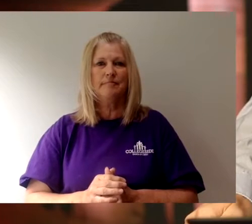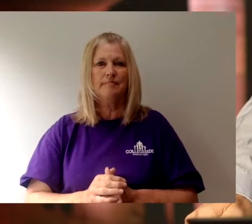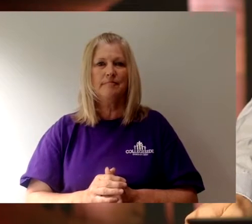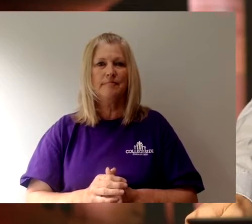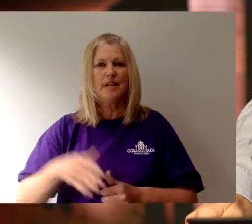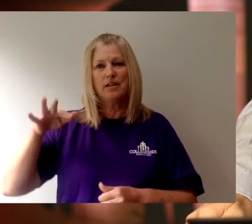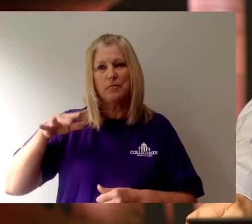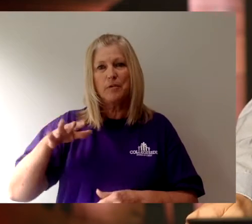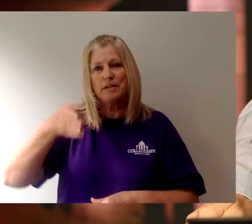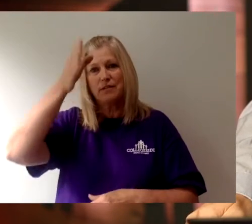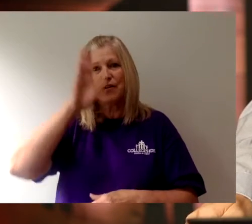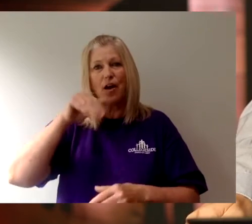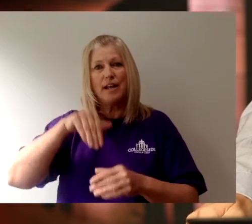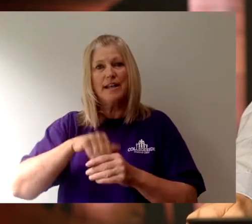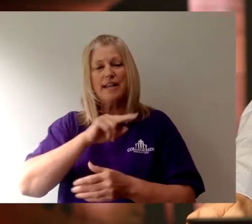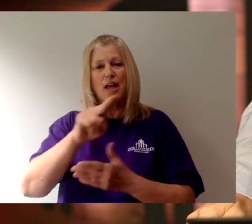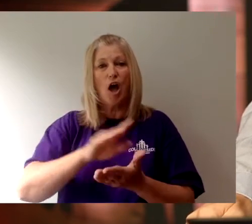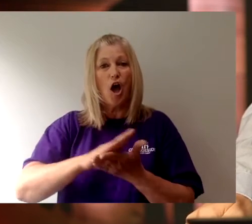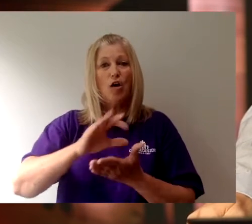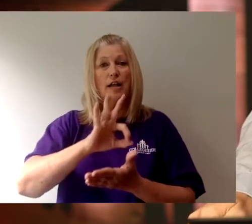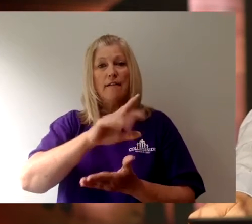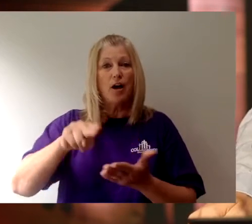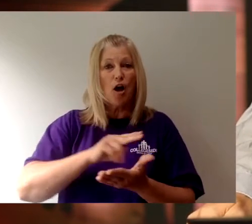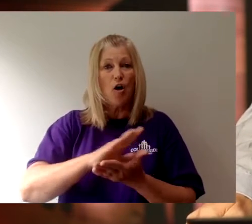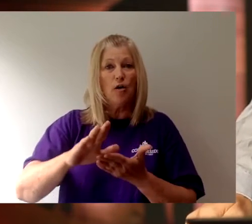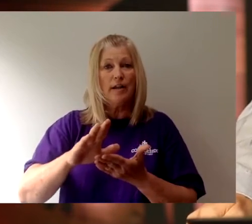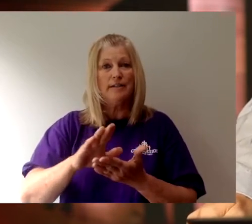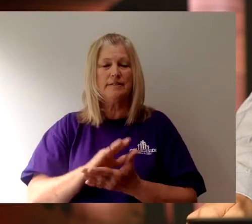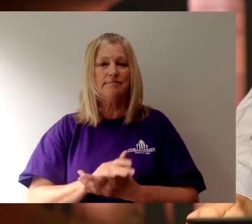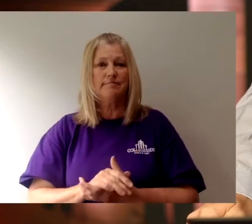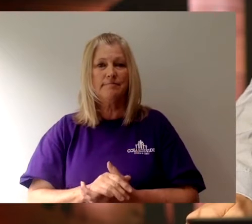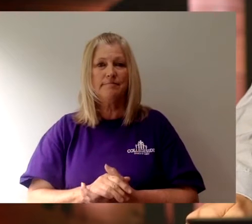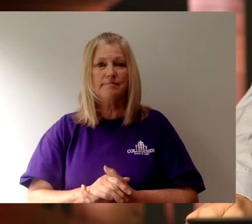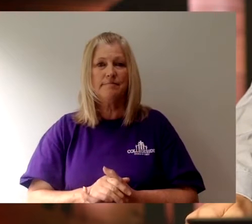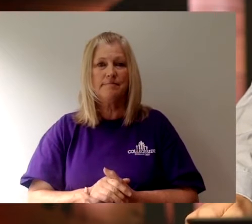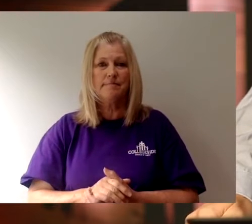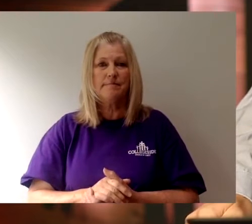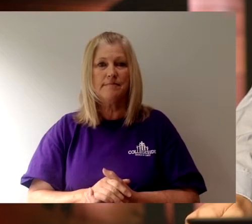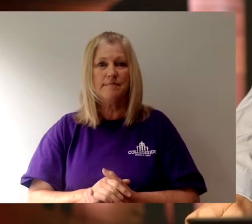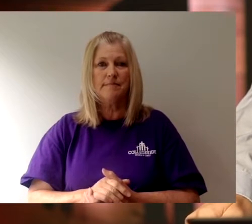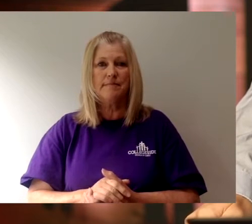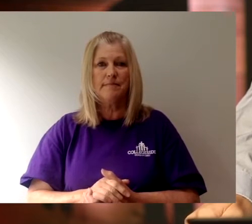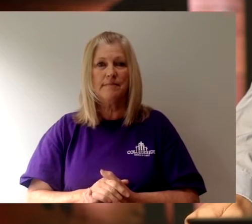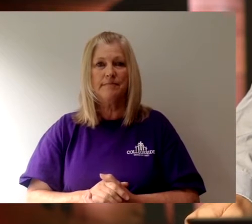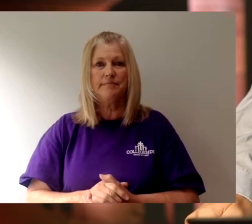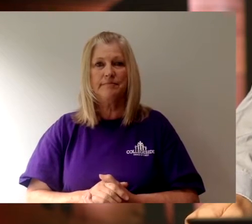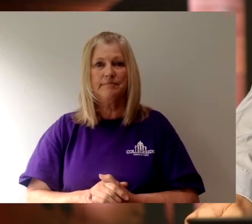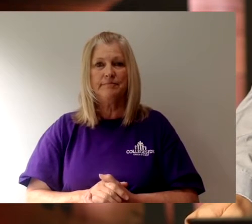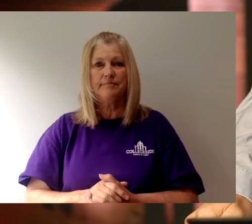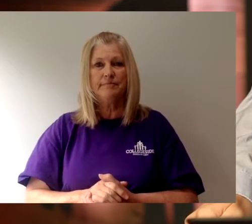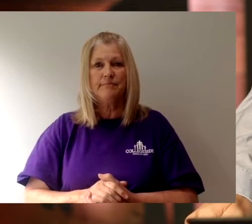The presence of God was in the holy of holies and worked out across the whole world.